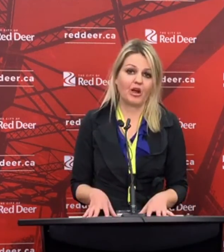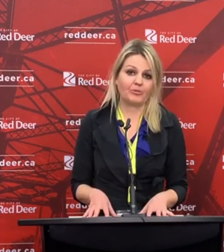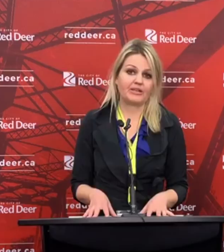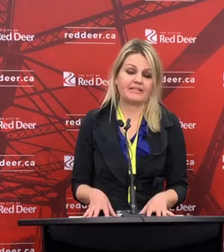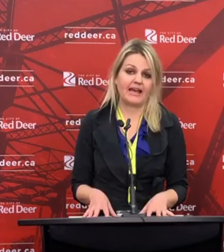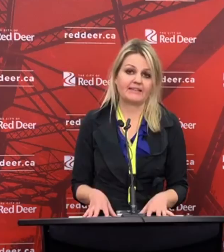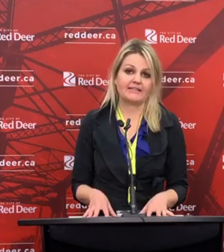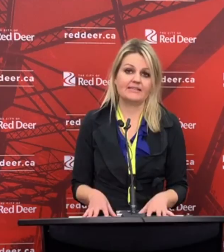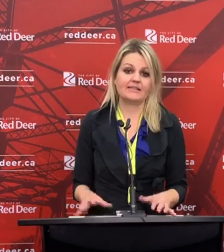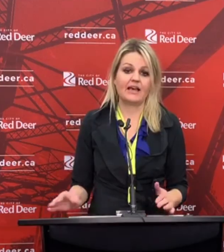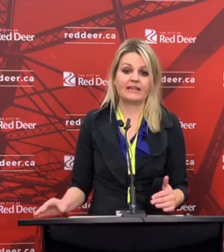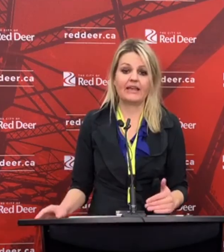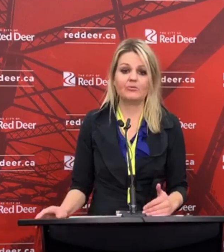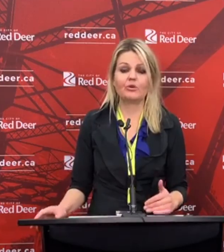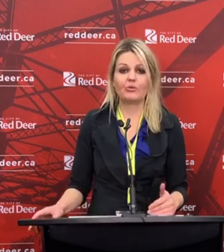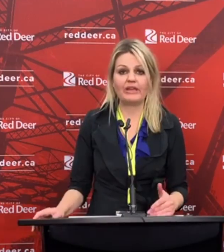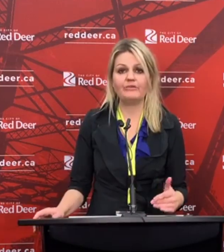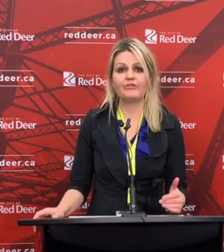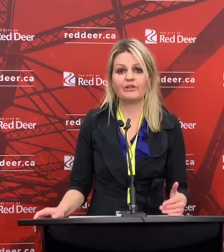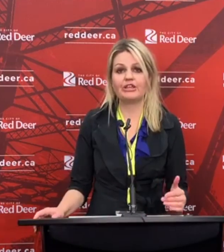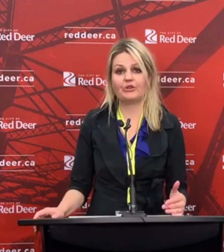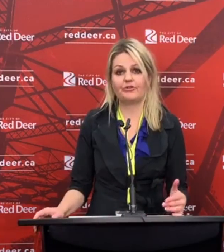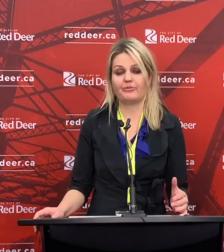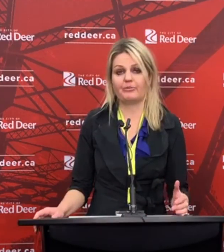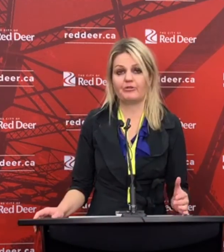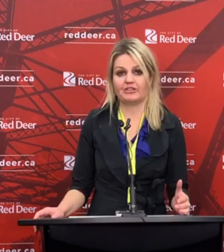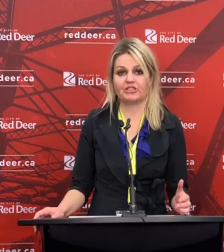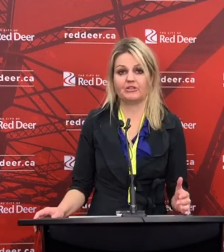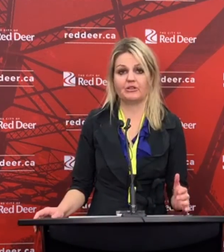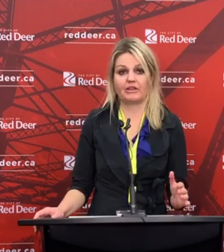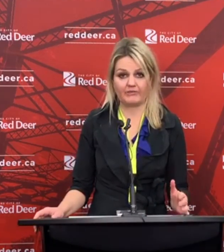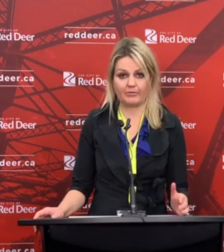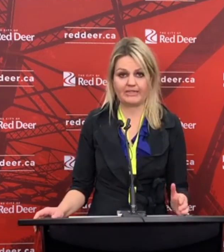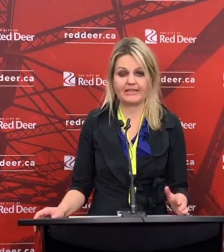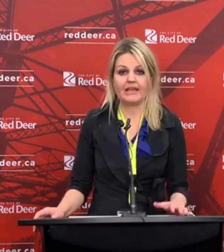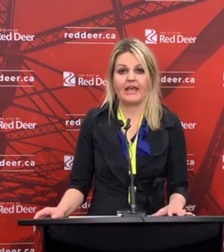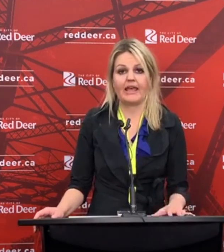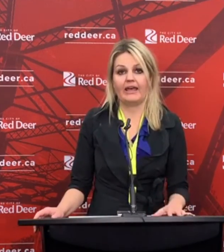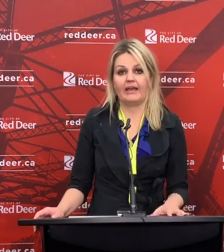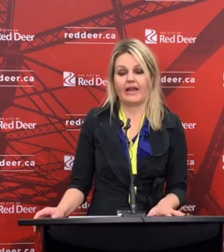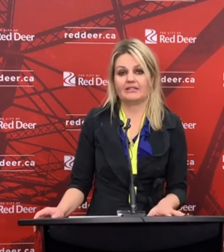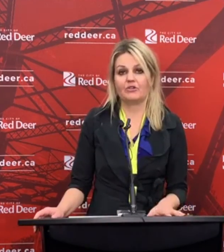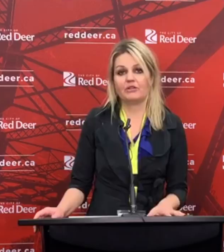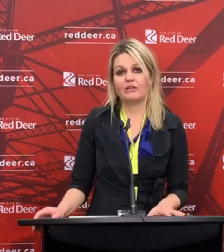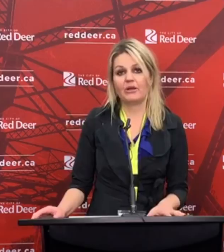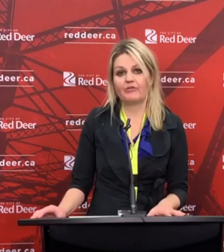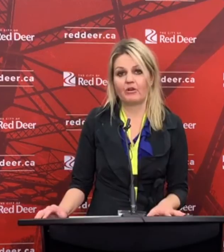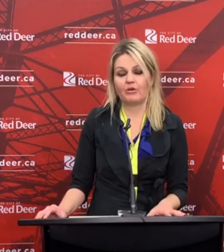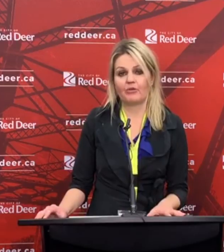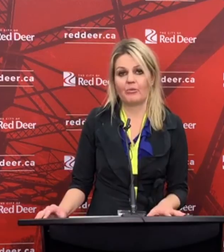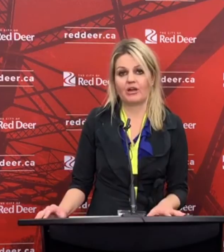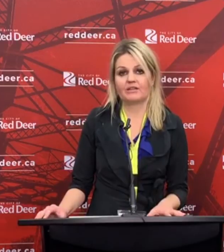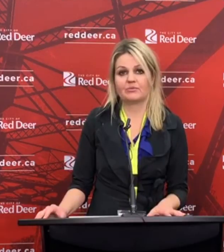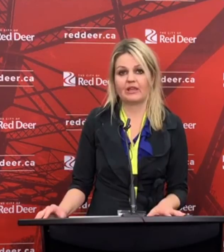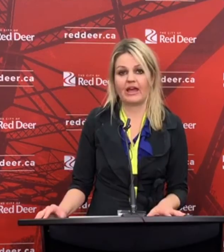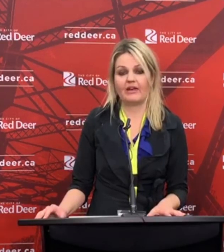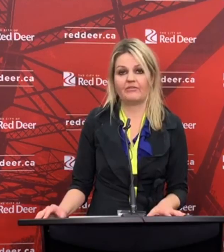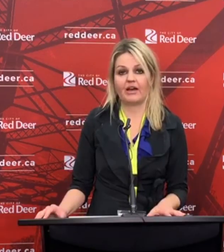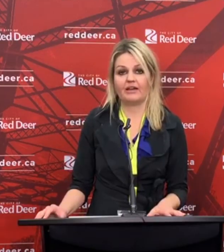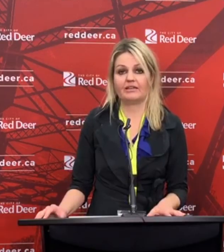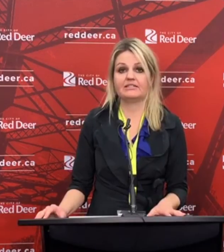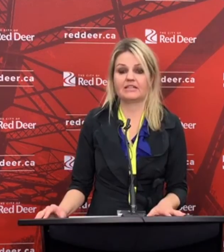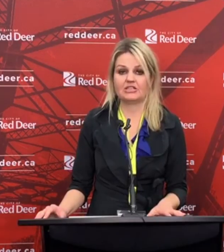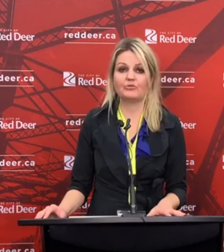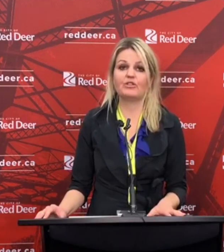respect to property taxes, again, we're waiting for a queue from the provincial government. And, as noted in my formal remarks, we